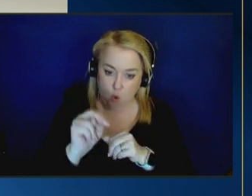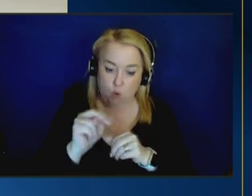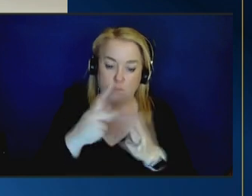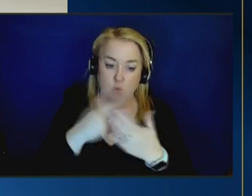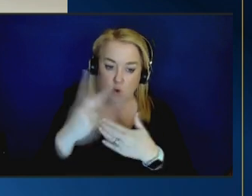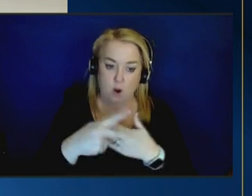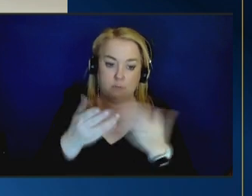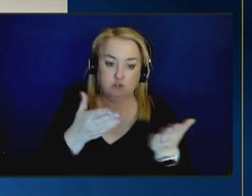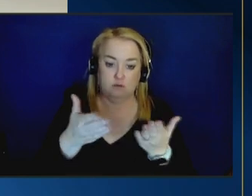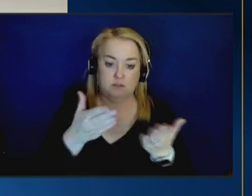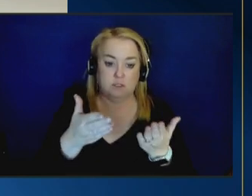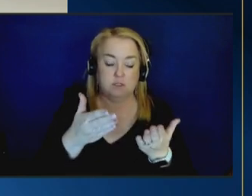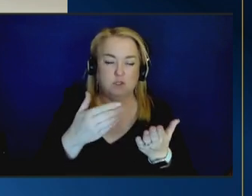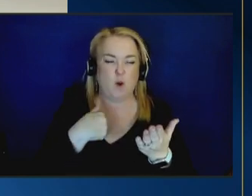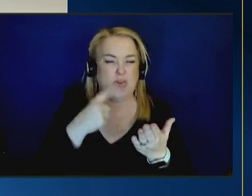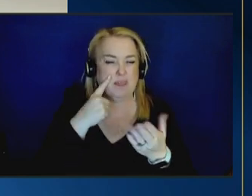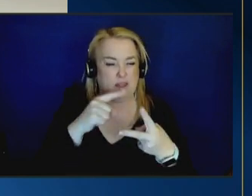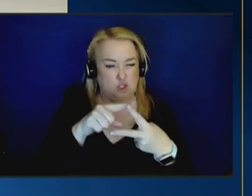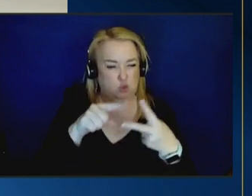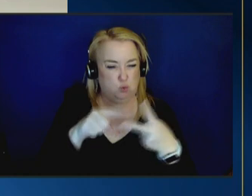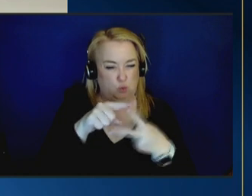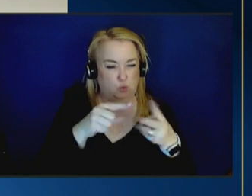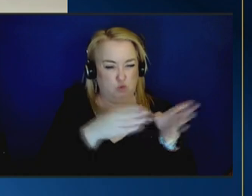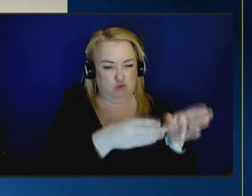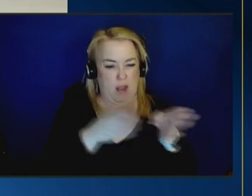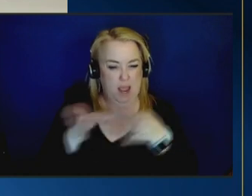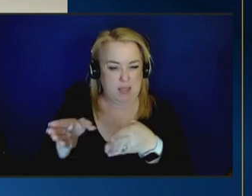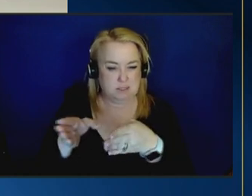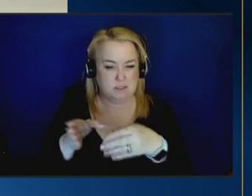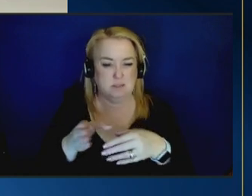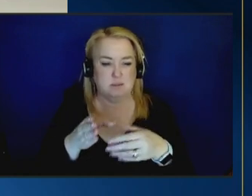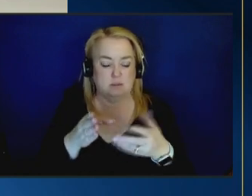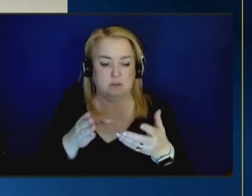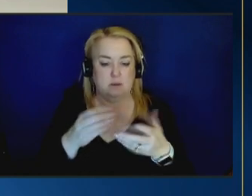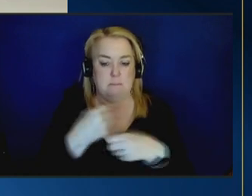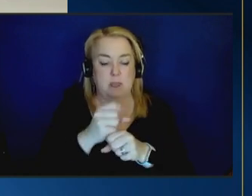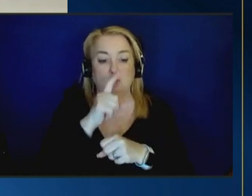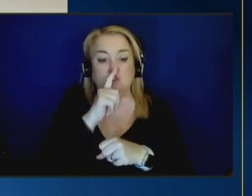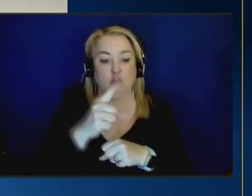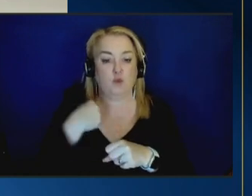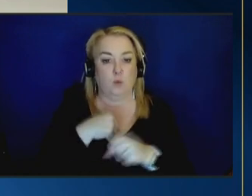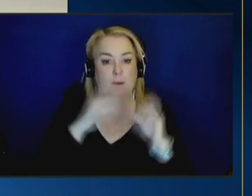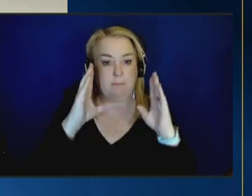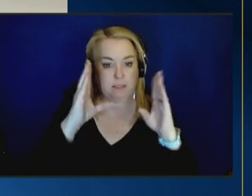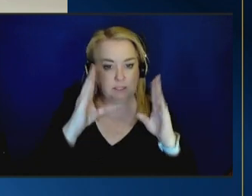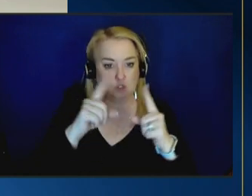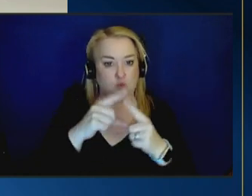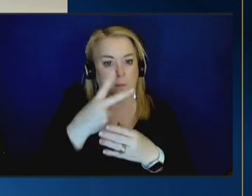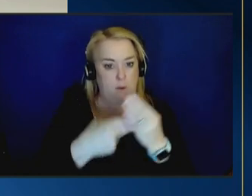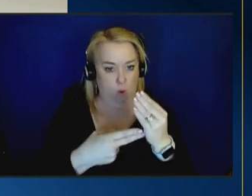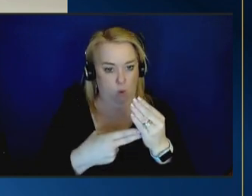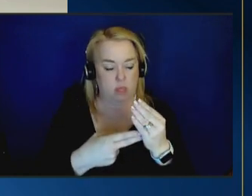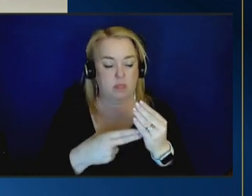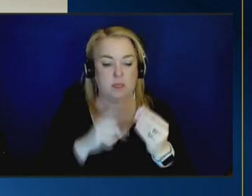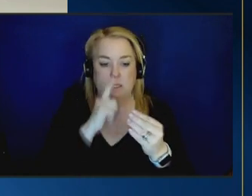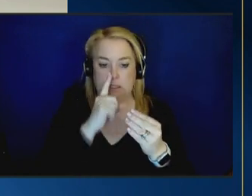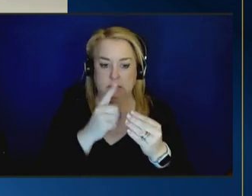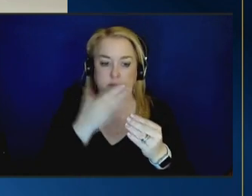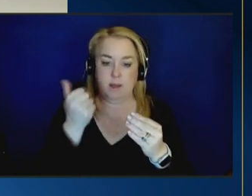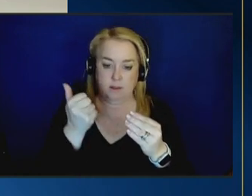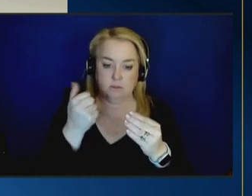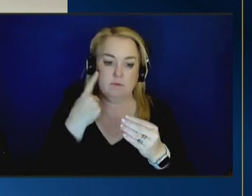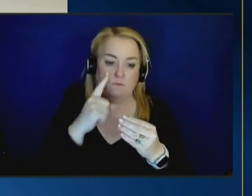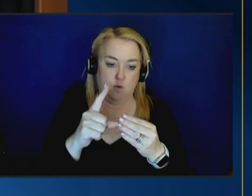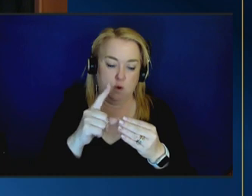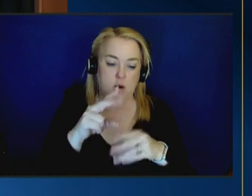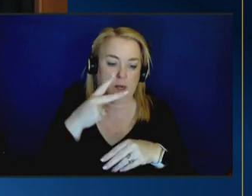i think there are kind of two tracks here and making sure that we're uh paying attention to both of them is what will best serve native families